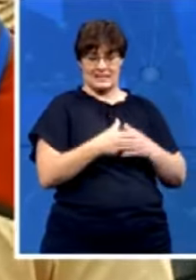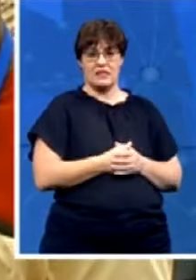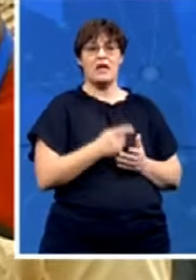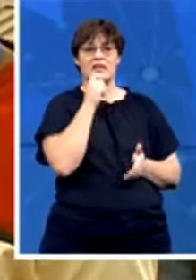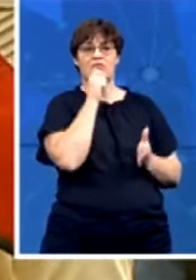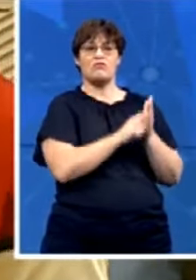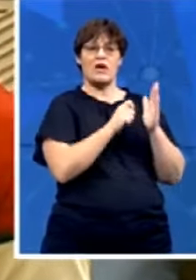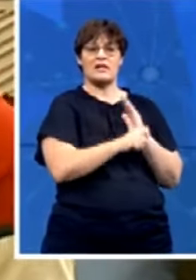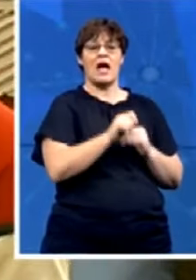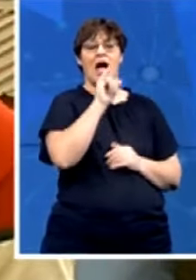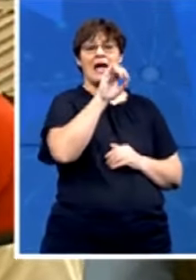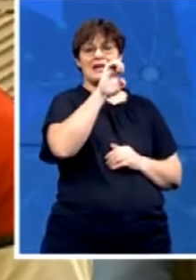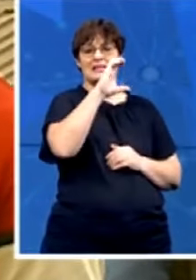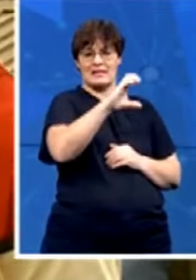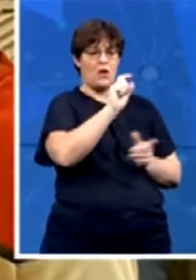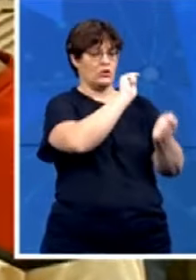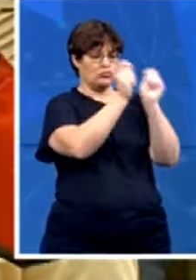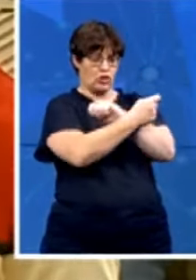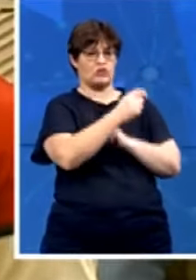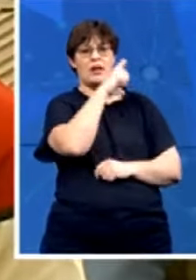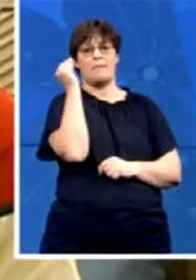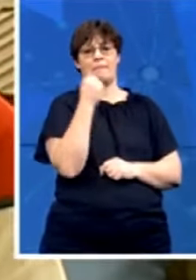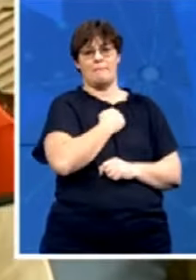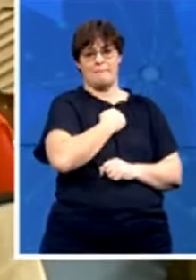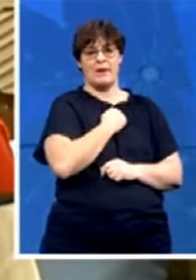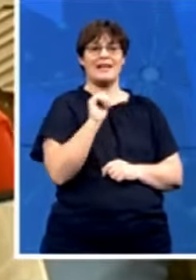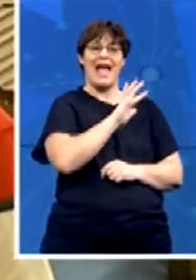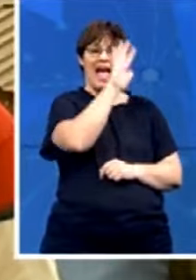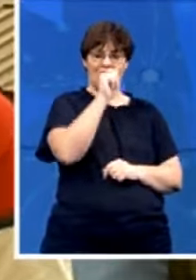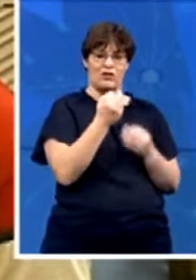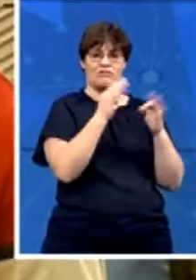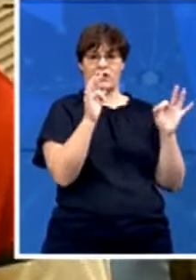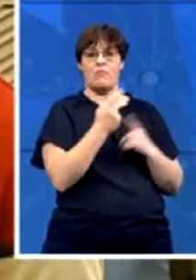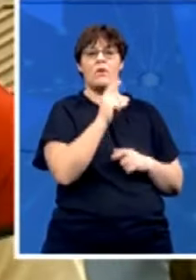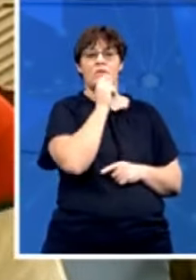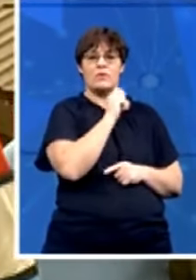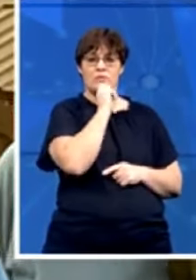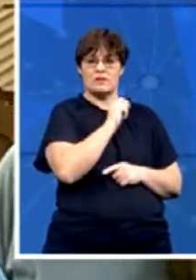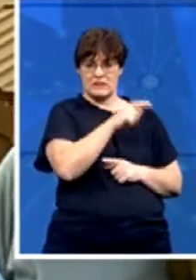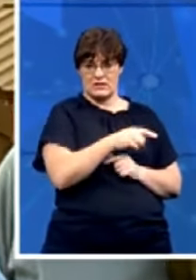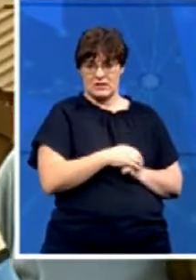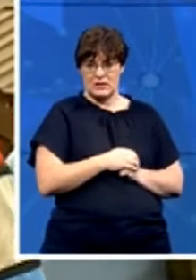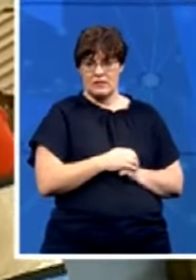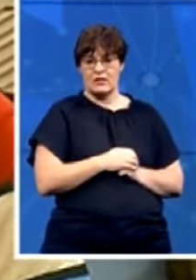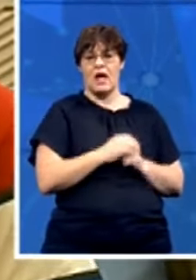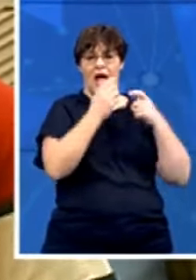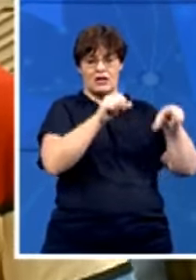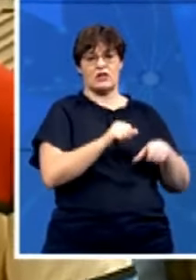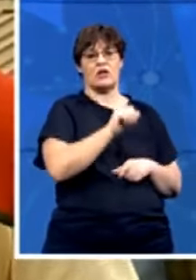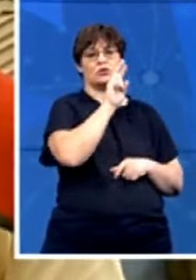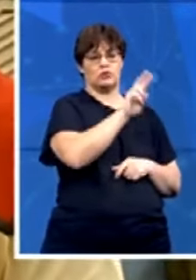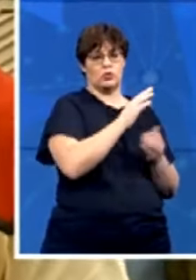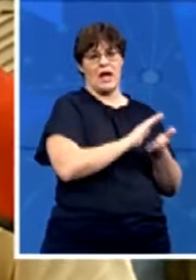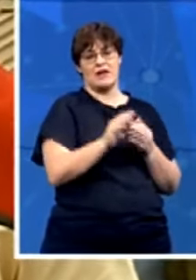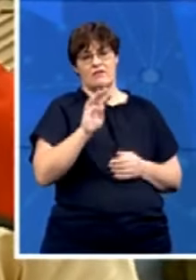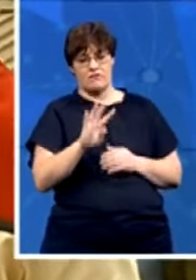name as a African freedom party by using an extra two and four and it was approved by professional by the chief electoral officer